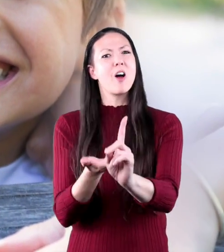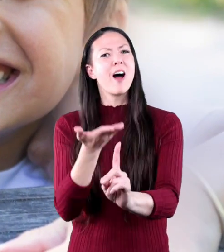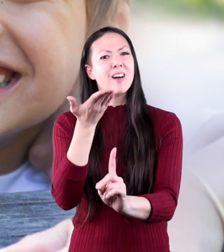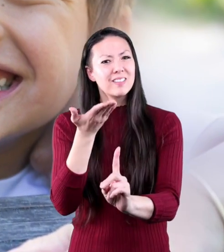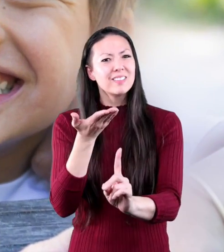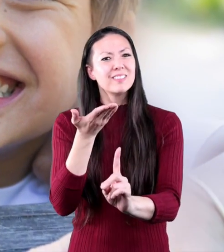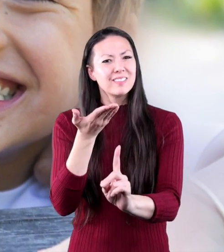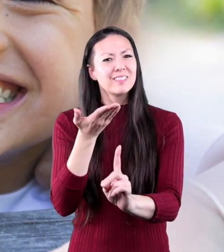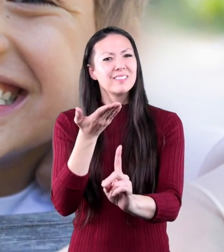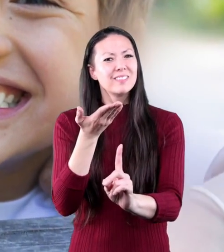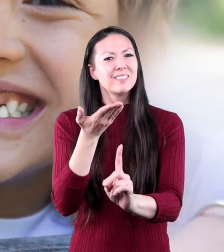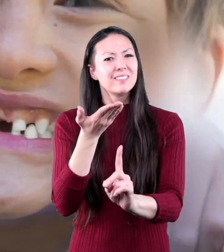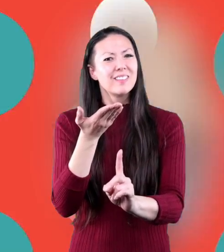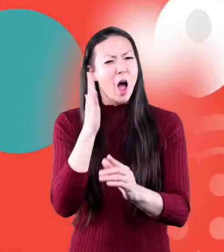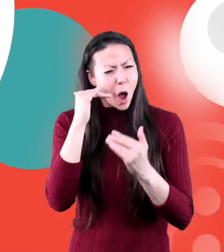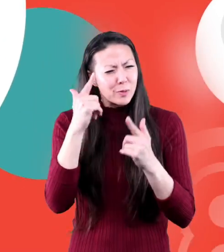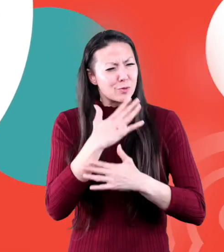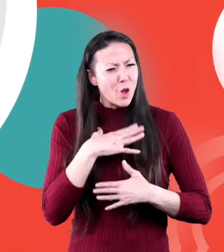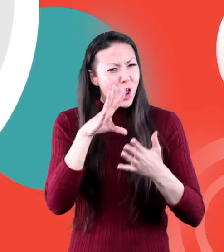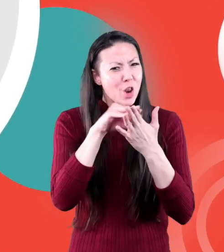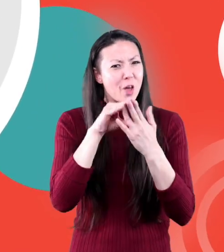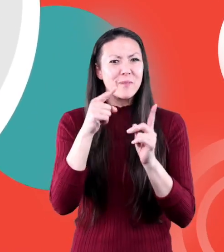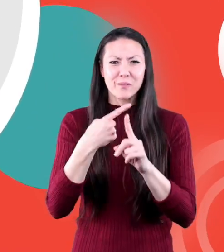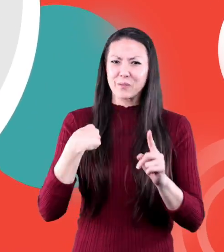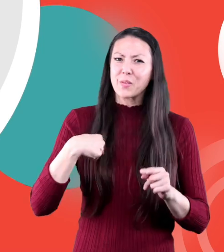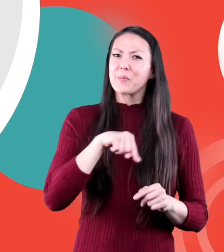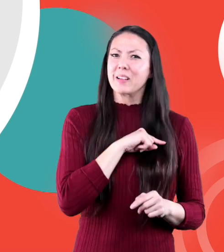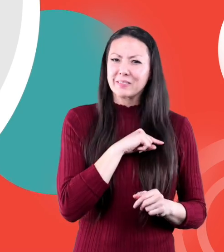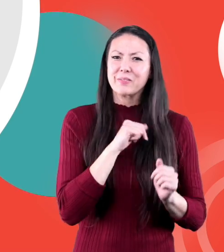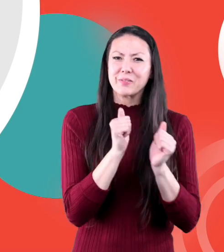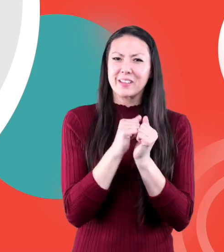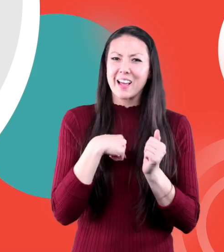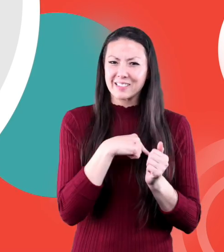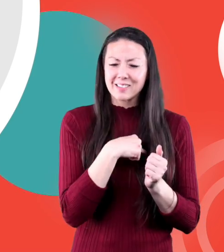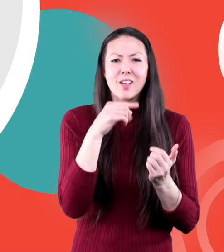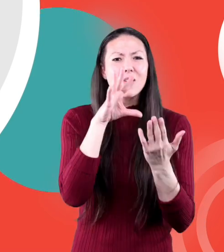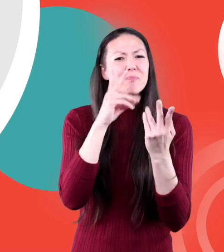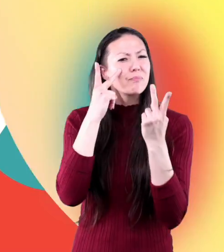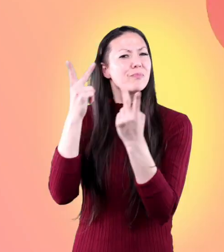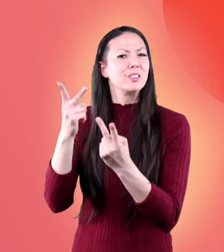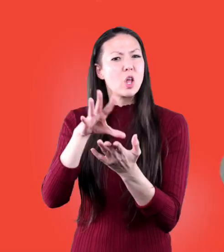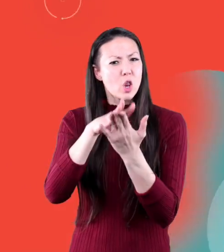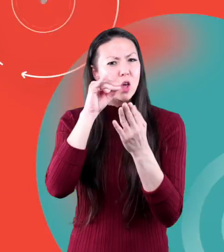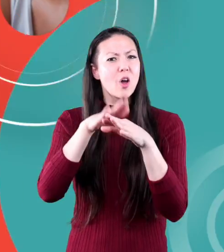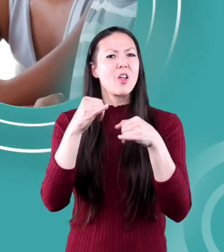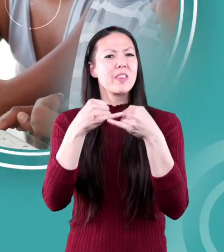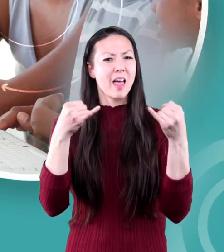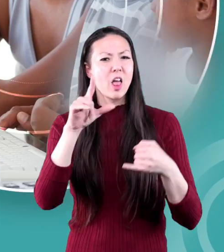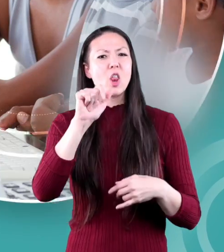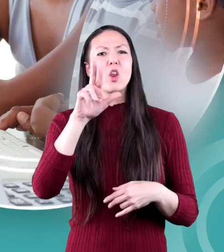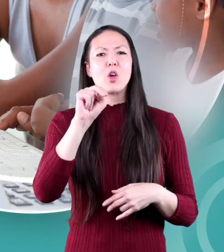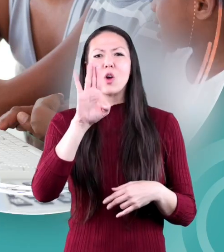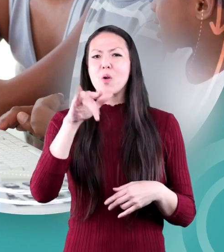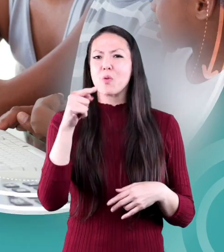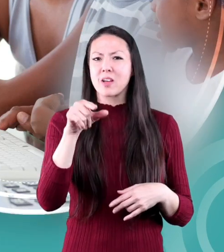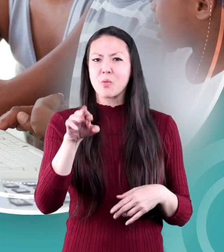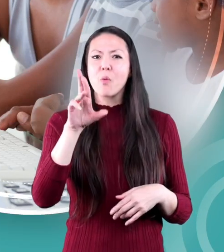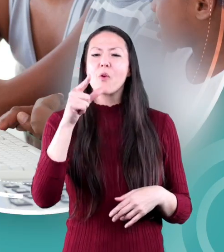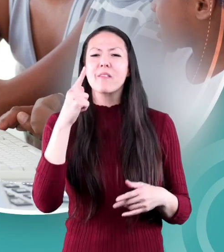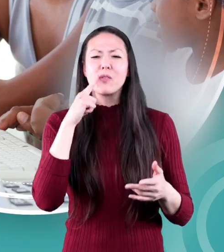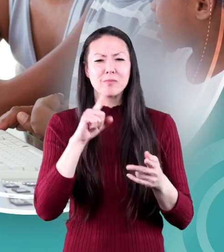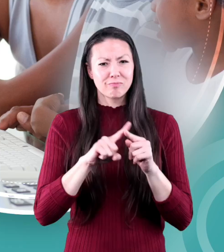just the way you are. Hope you had fun learning with us. Visit us at learnbright.org